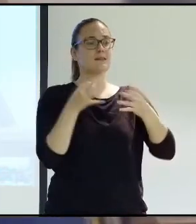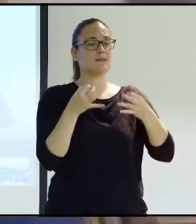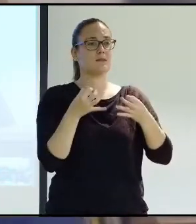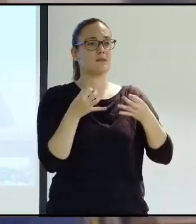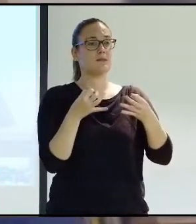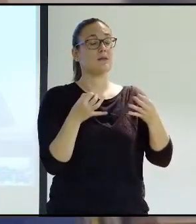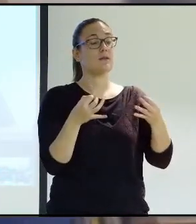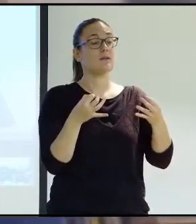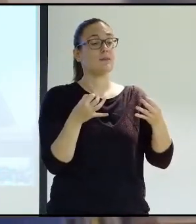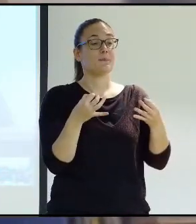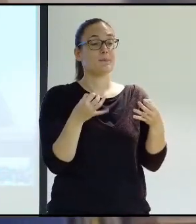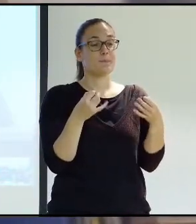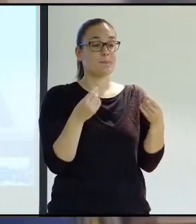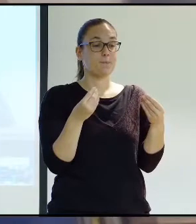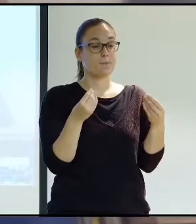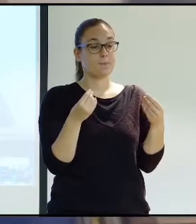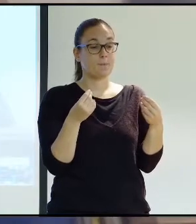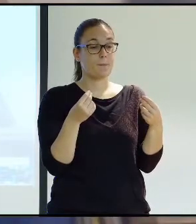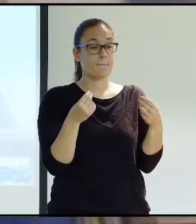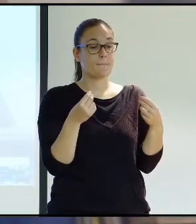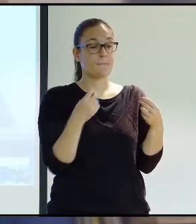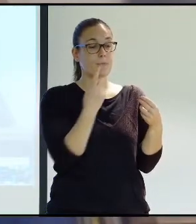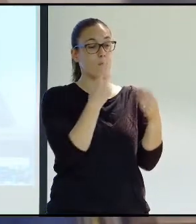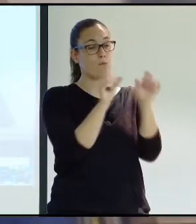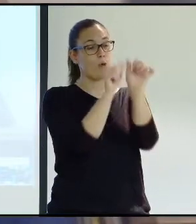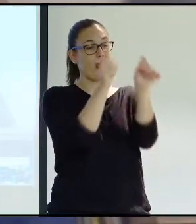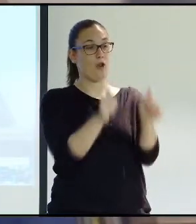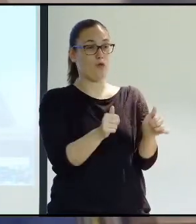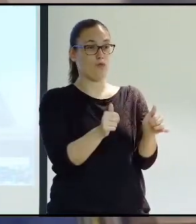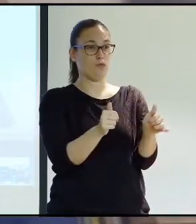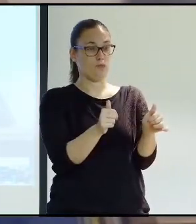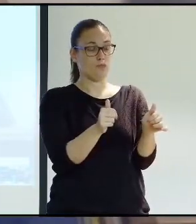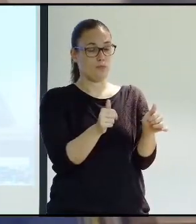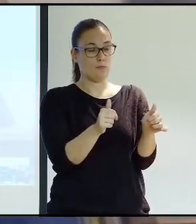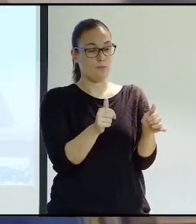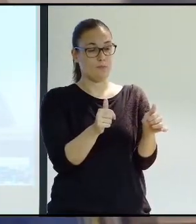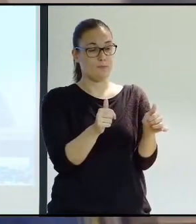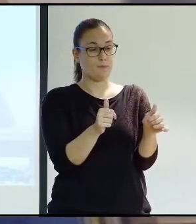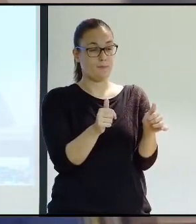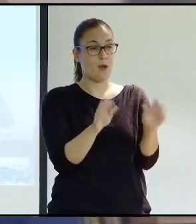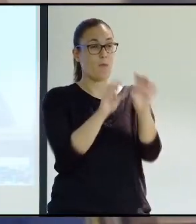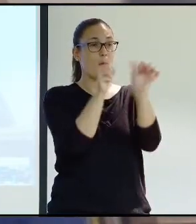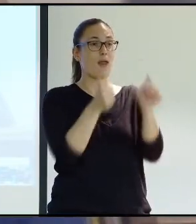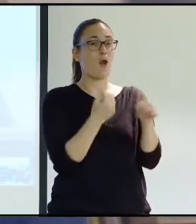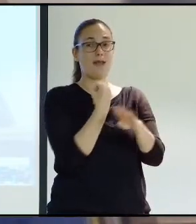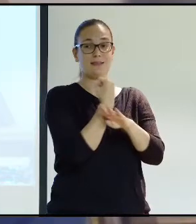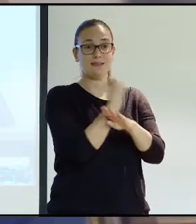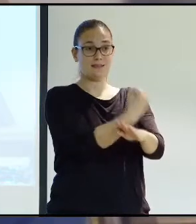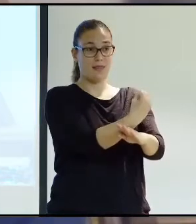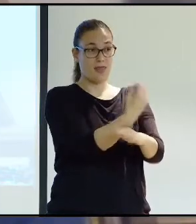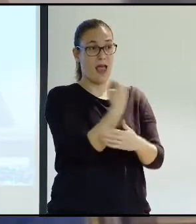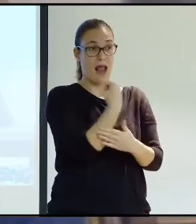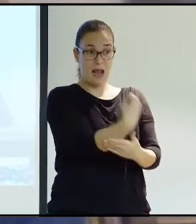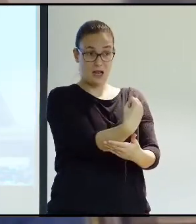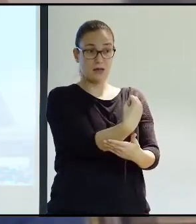three traps in it that were built right in. Because of the paradigm trap, we're talking about a model for